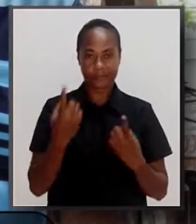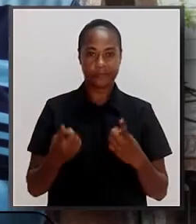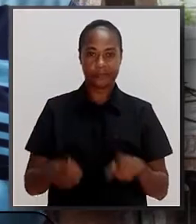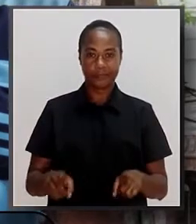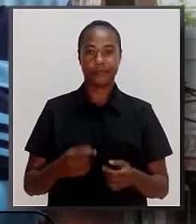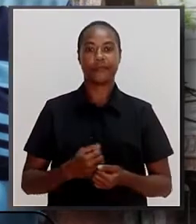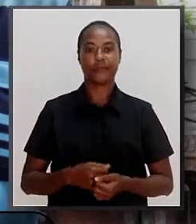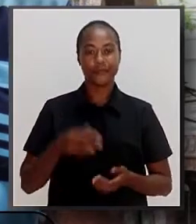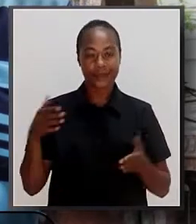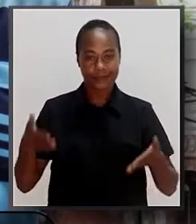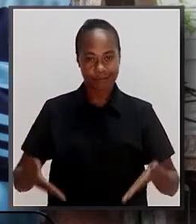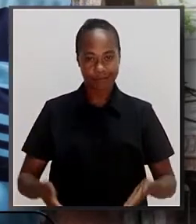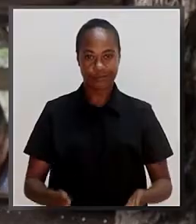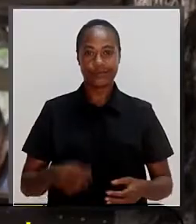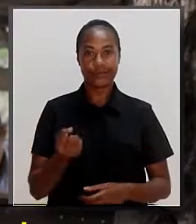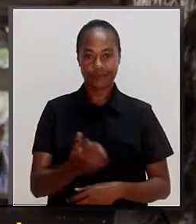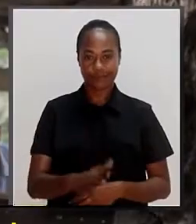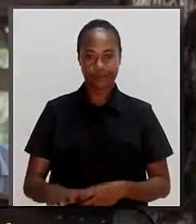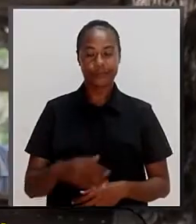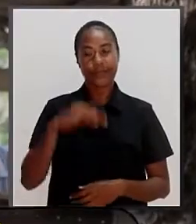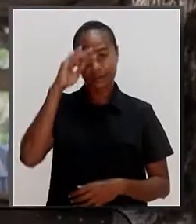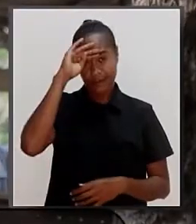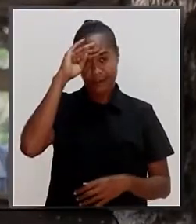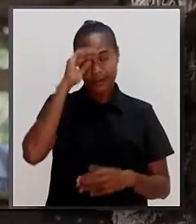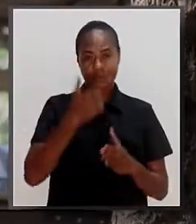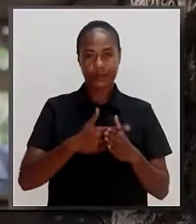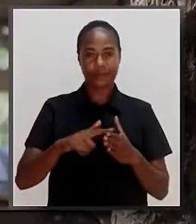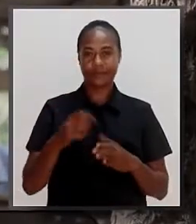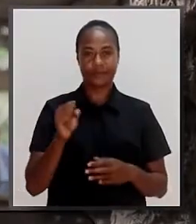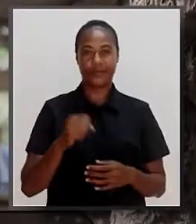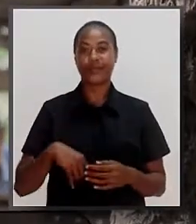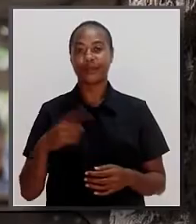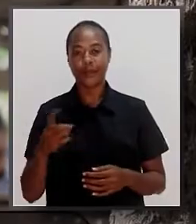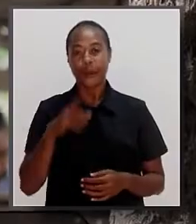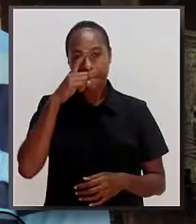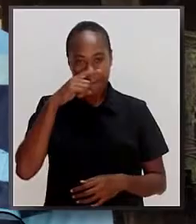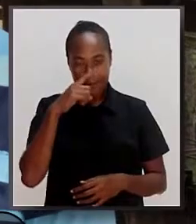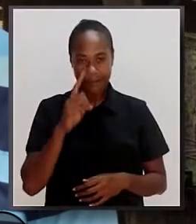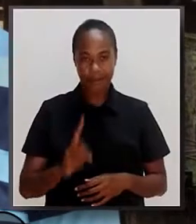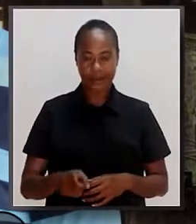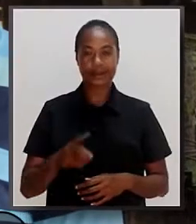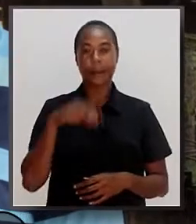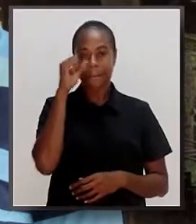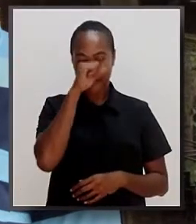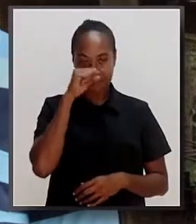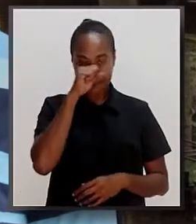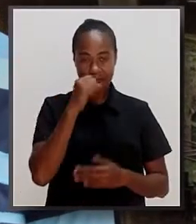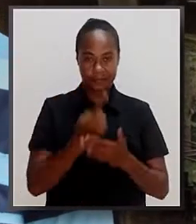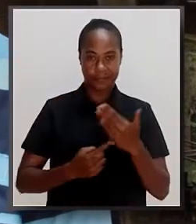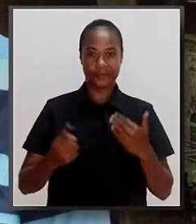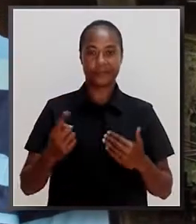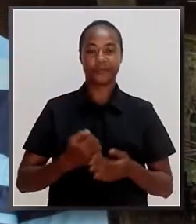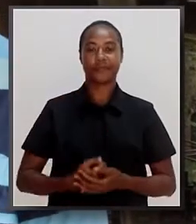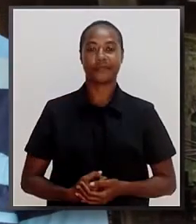You must kill the pig and bury it. African swine fever does not affect human beings. When your pigs are infected by